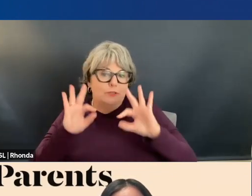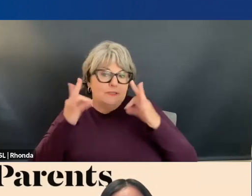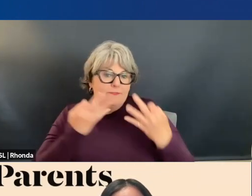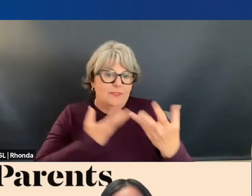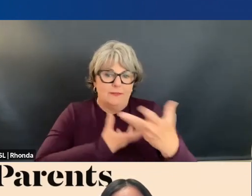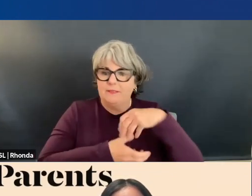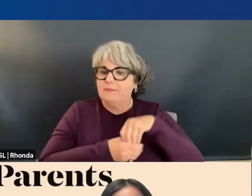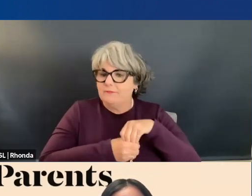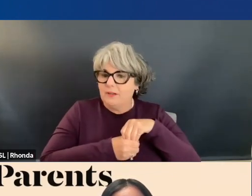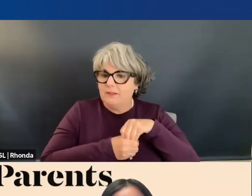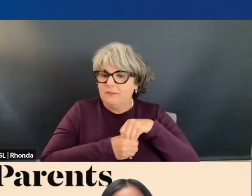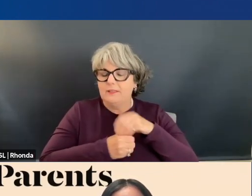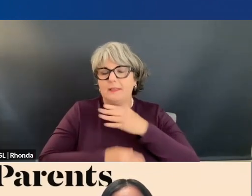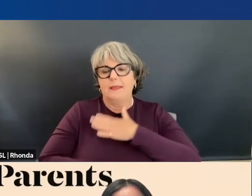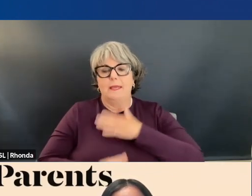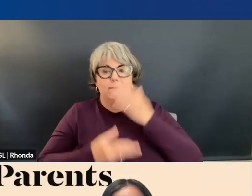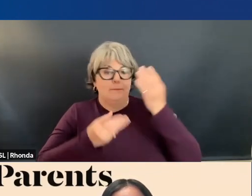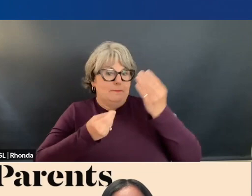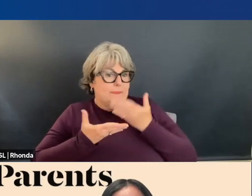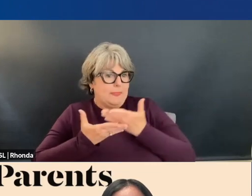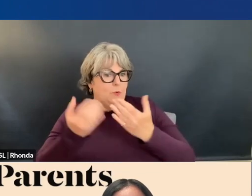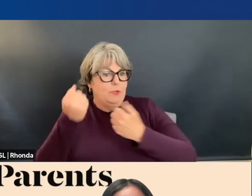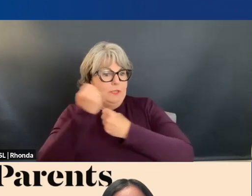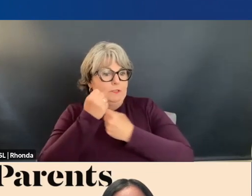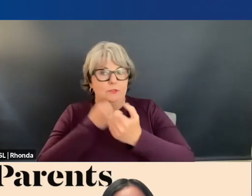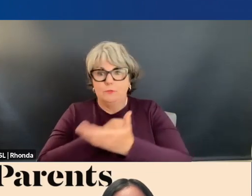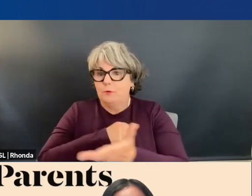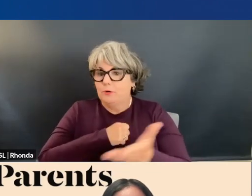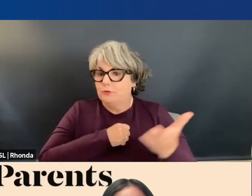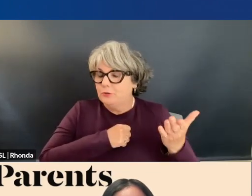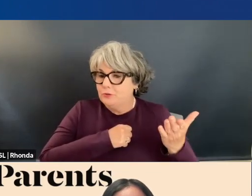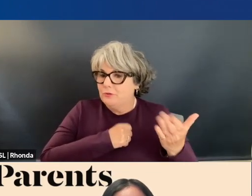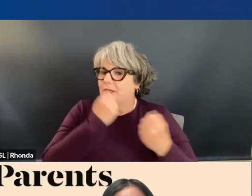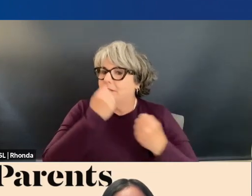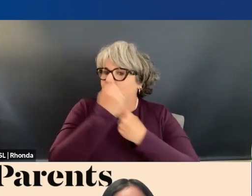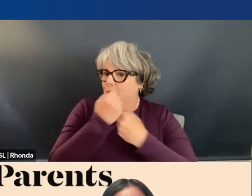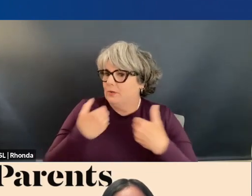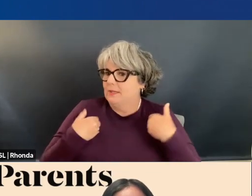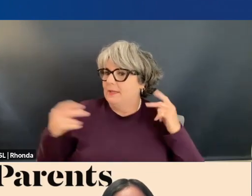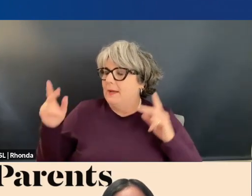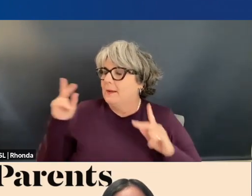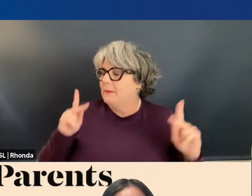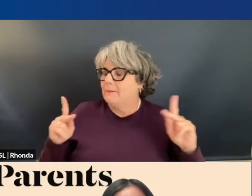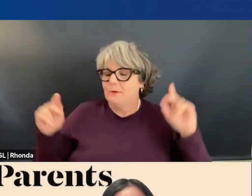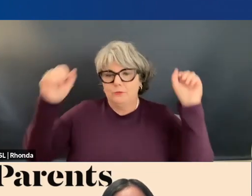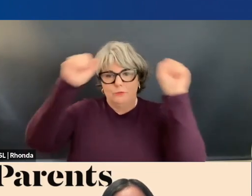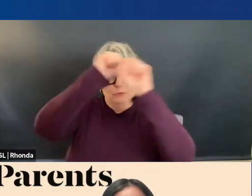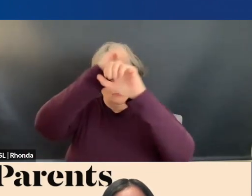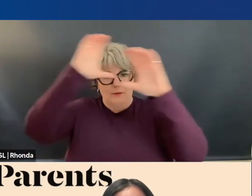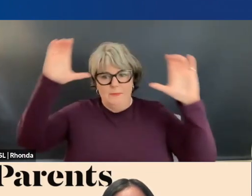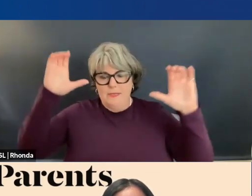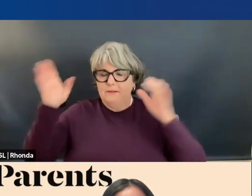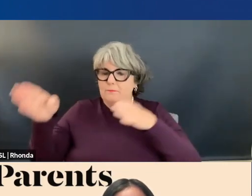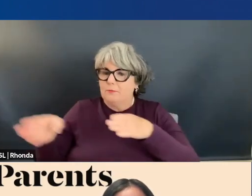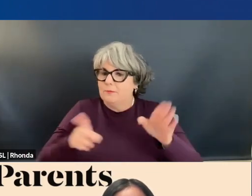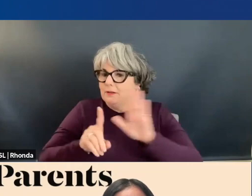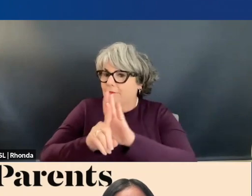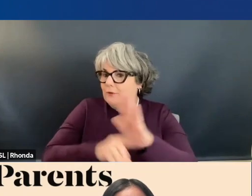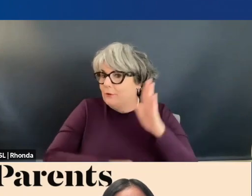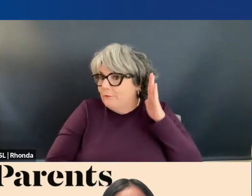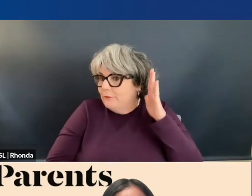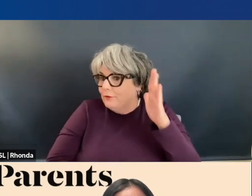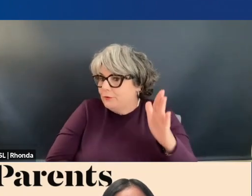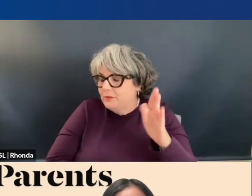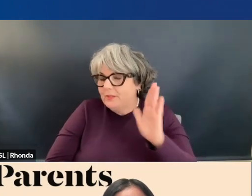that we do. And please let us know how we can support you as you're supporting our young people to dream big about and prepare for their future because that's